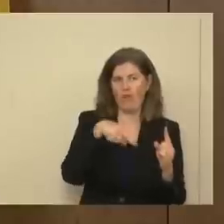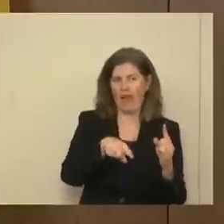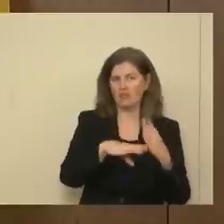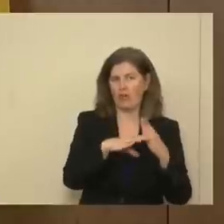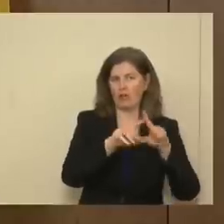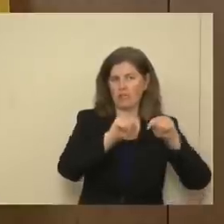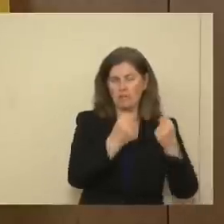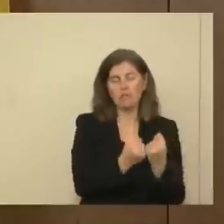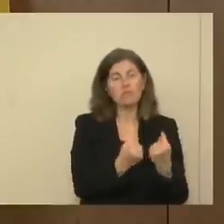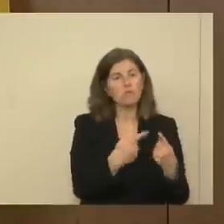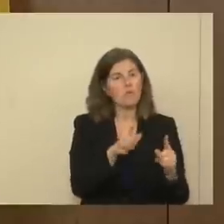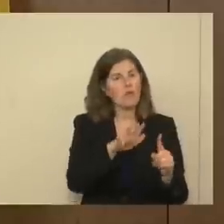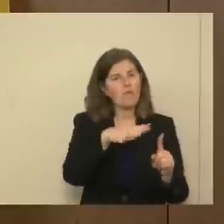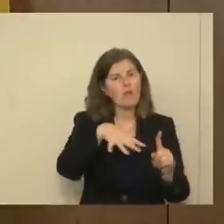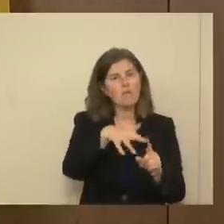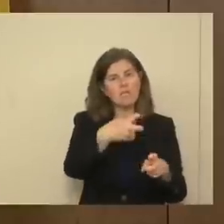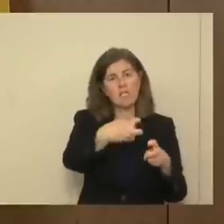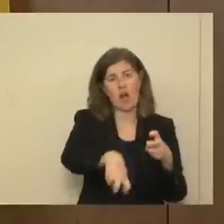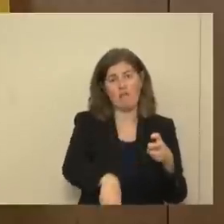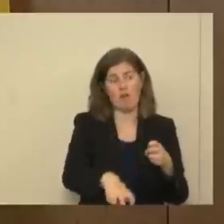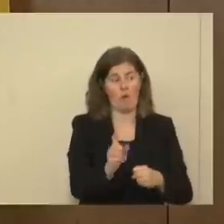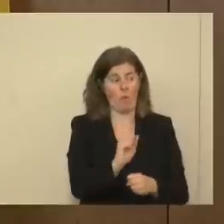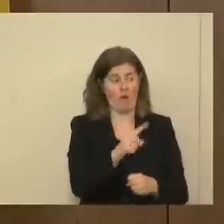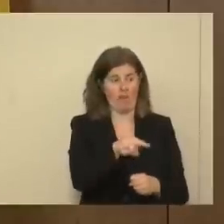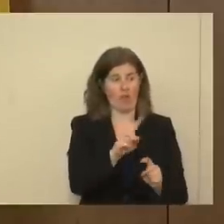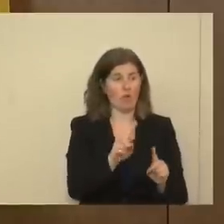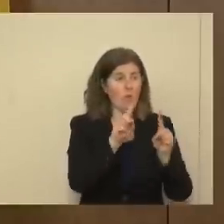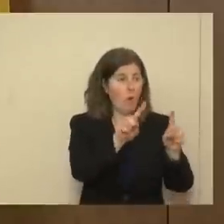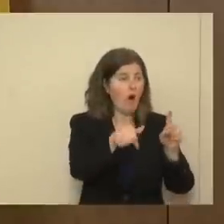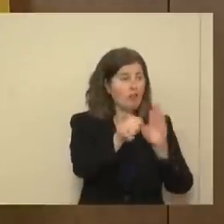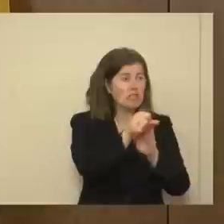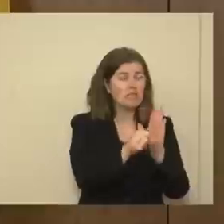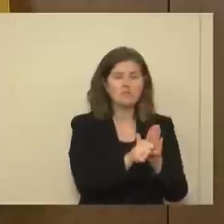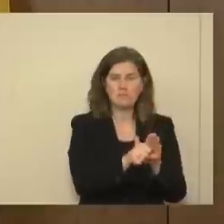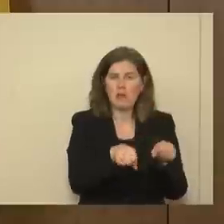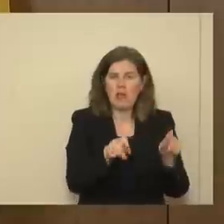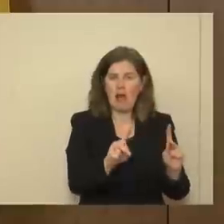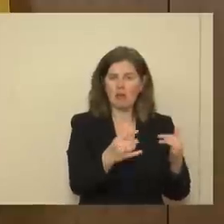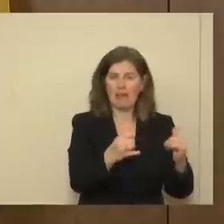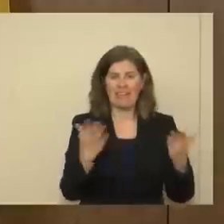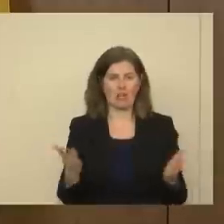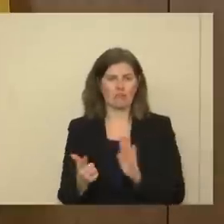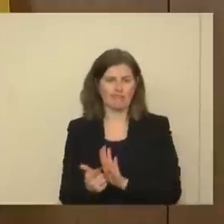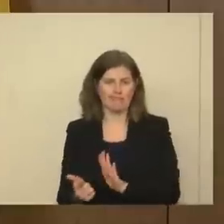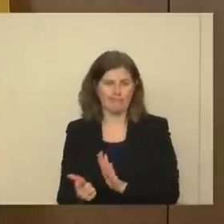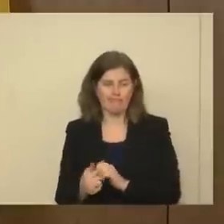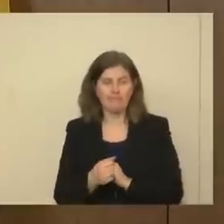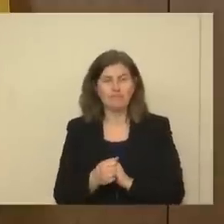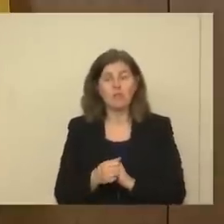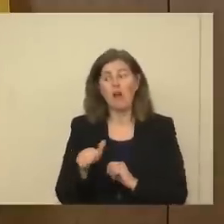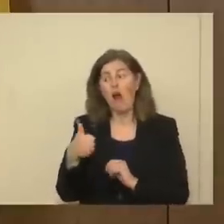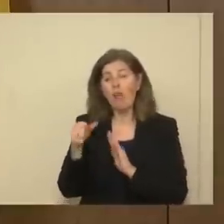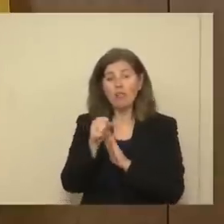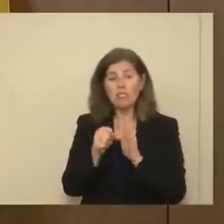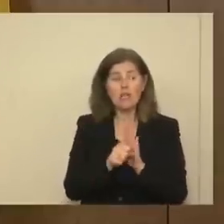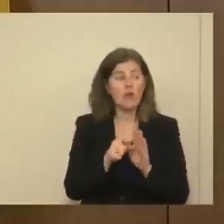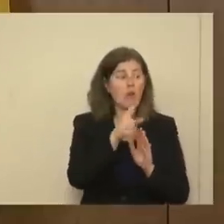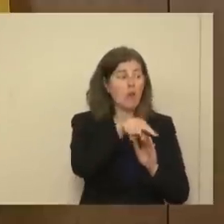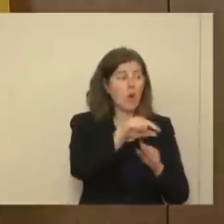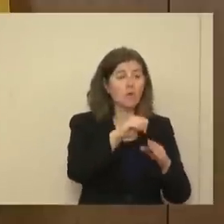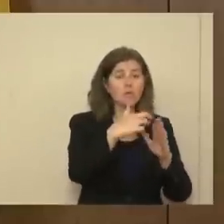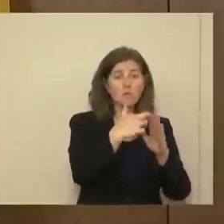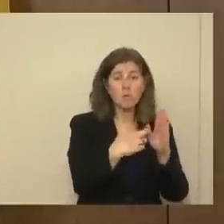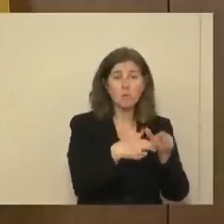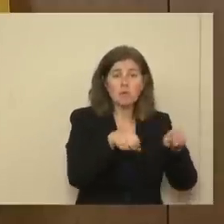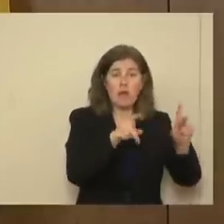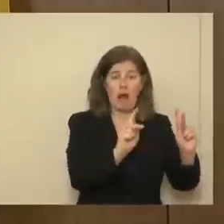They're in a really tough environment. Where they play in other states, they're allowed to play. Here, they're not. In other states, those practices